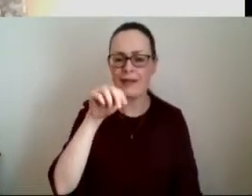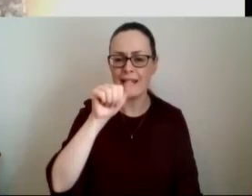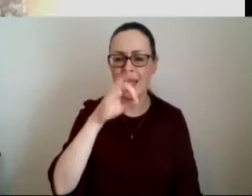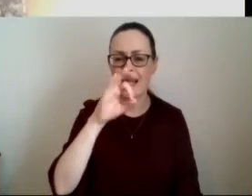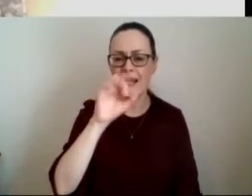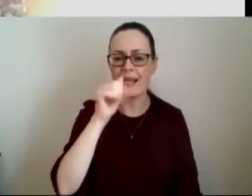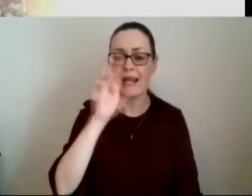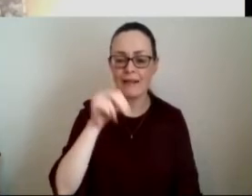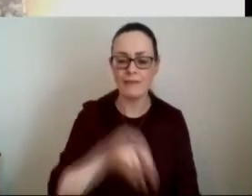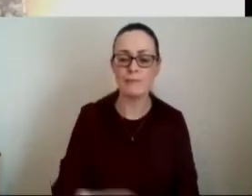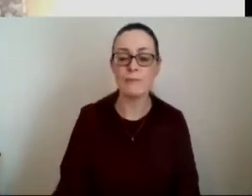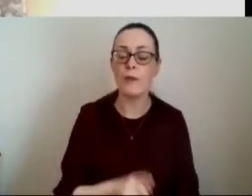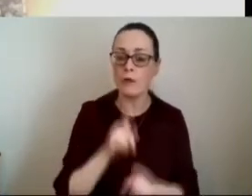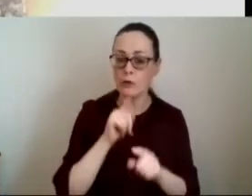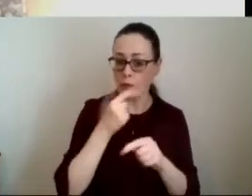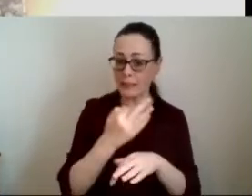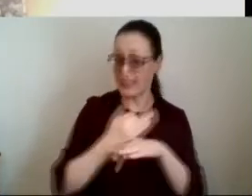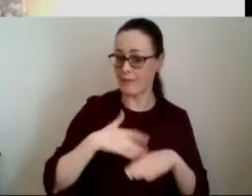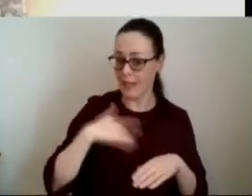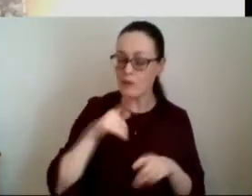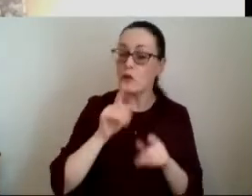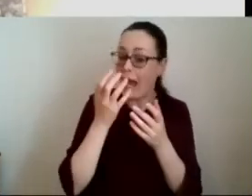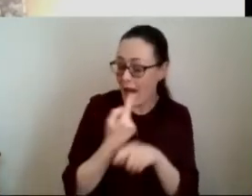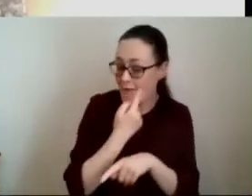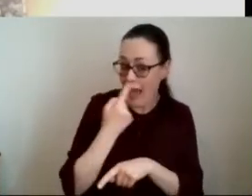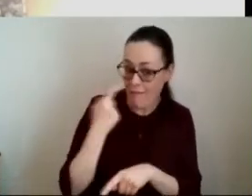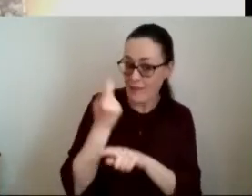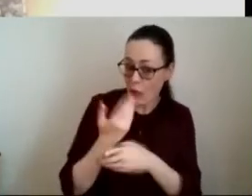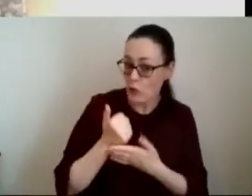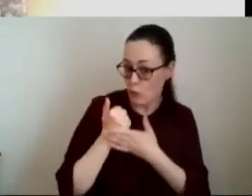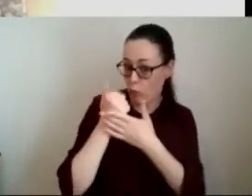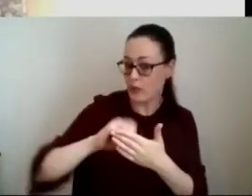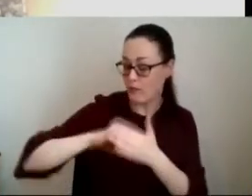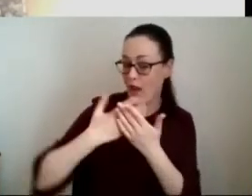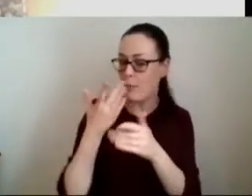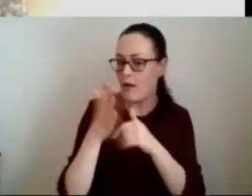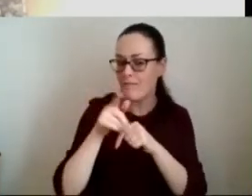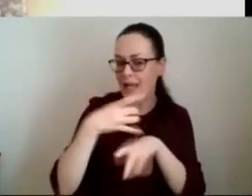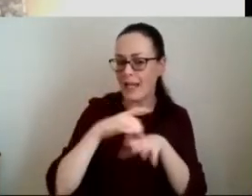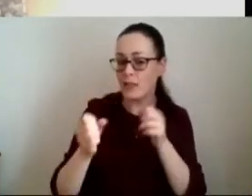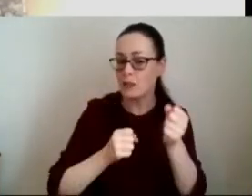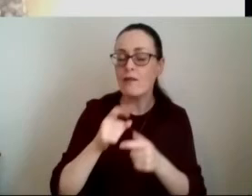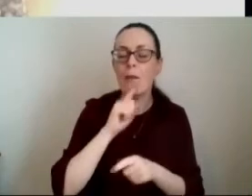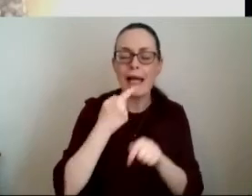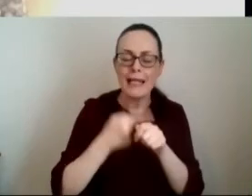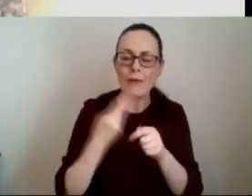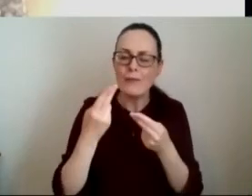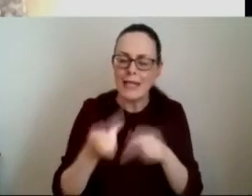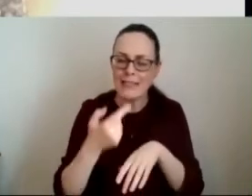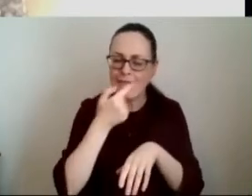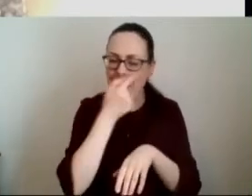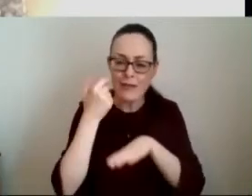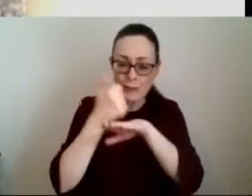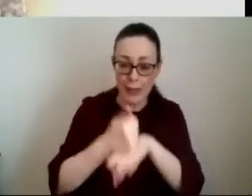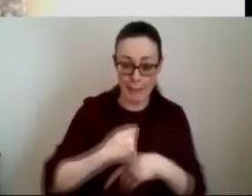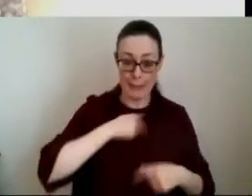numbers on that so i think we have evidence that supports the development of those services i think again they still need to be evidence-based i live in